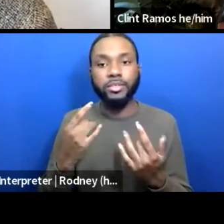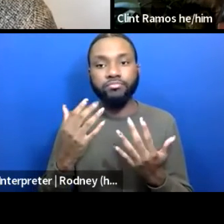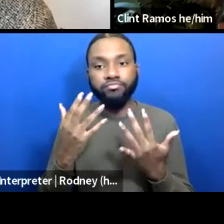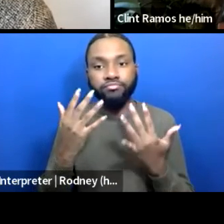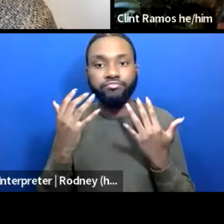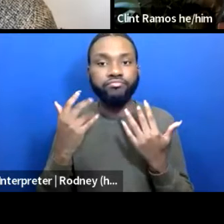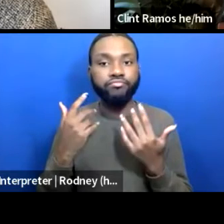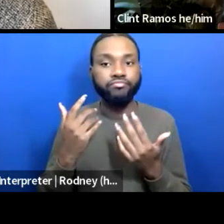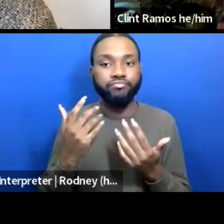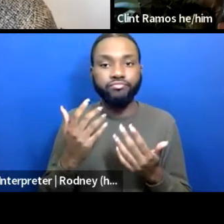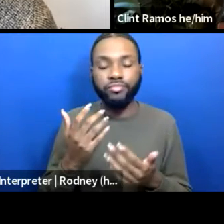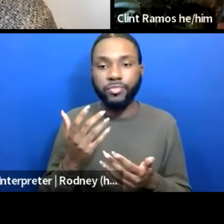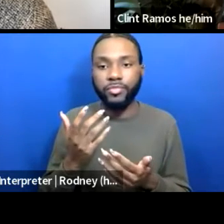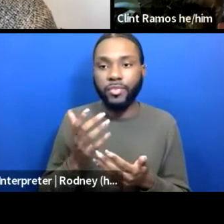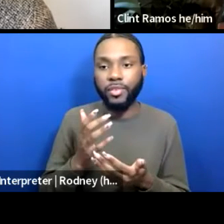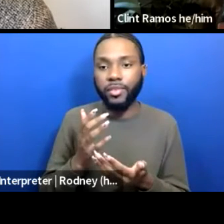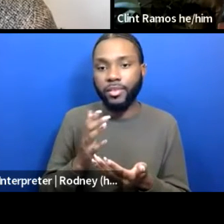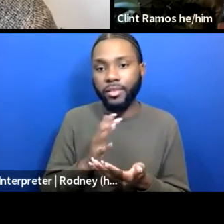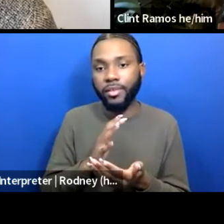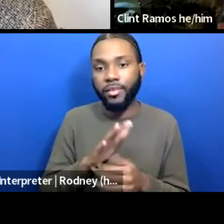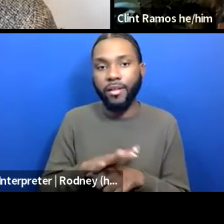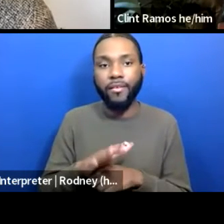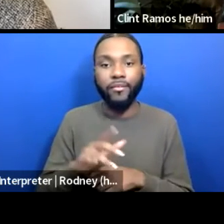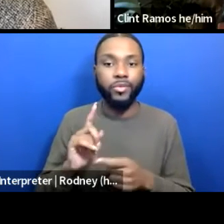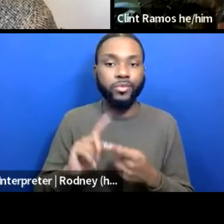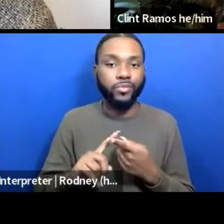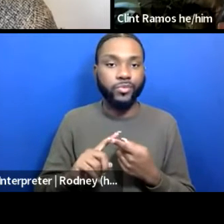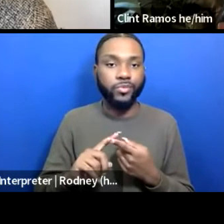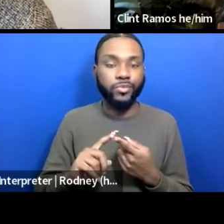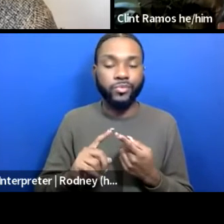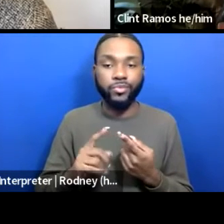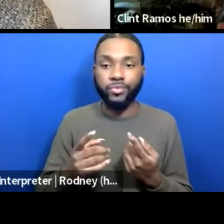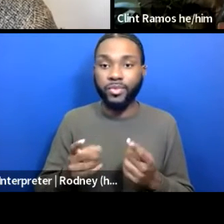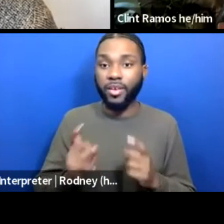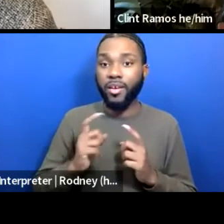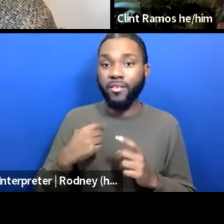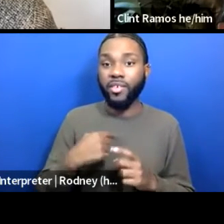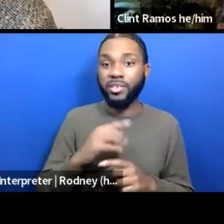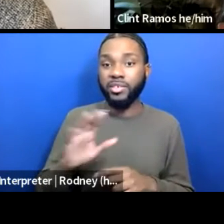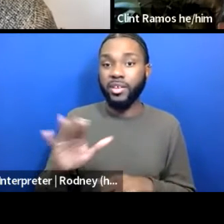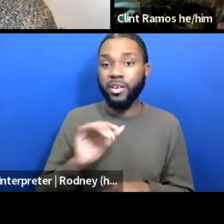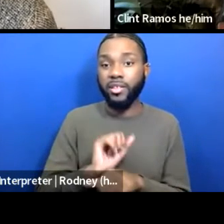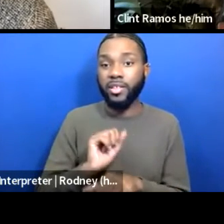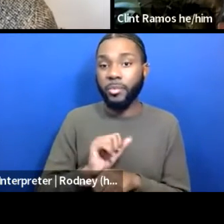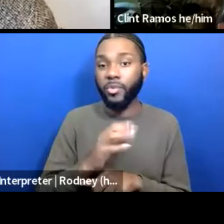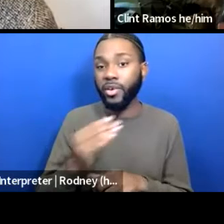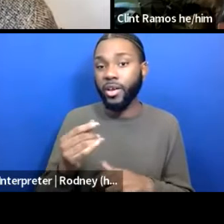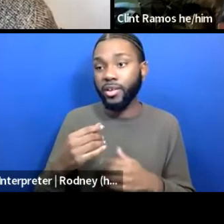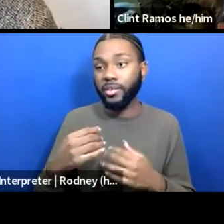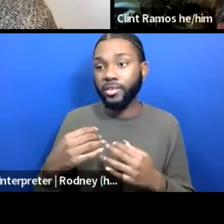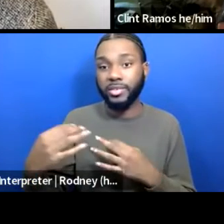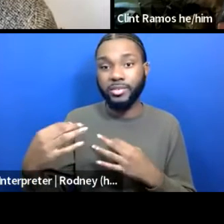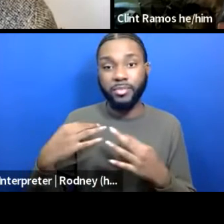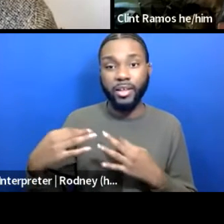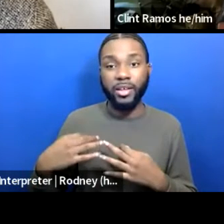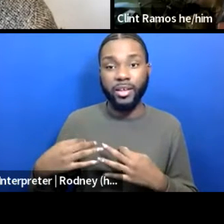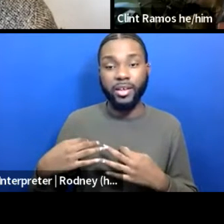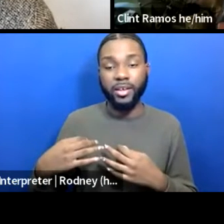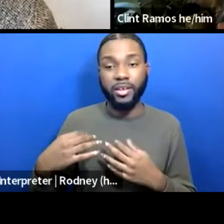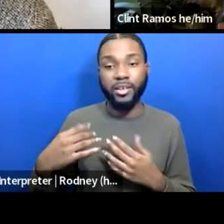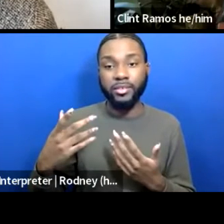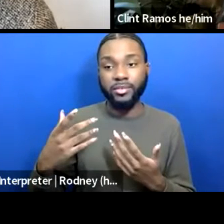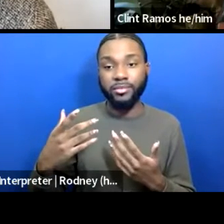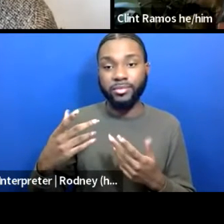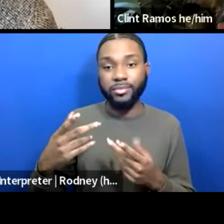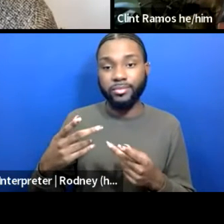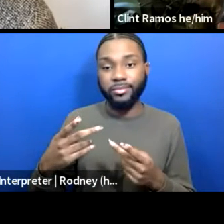give us their labor in explaining the positions